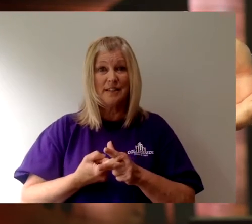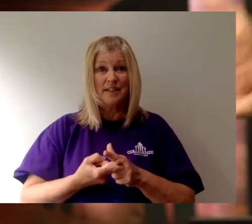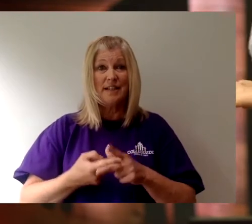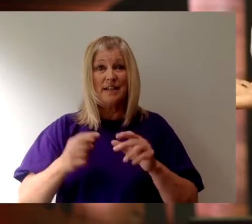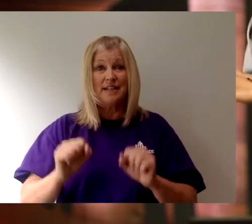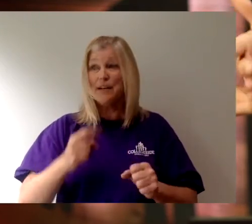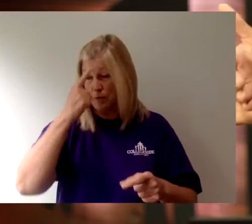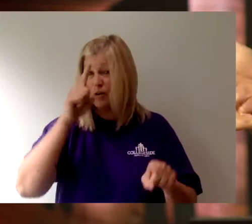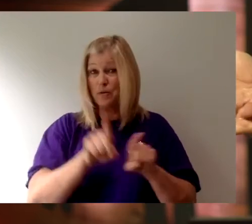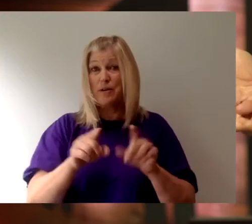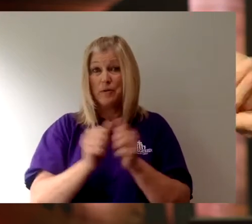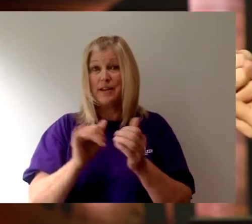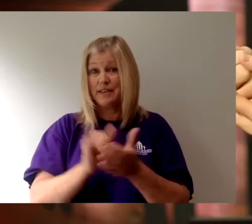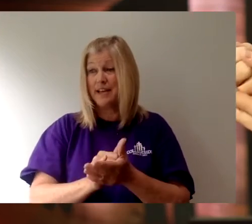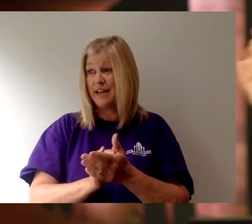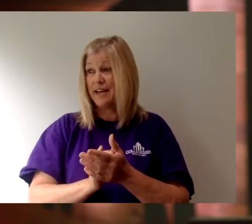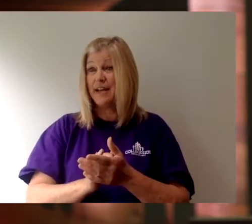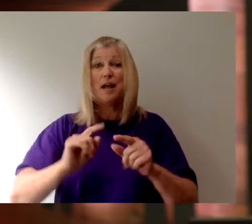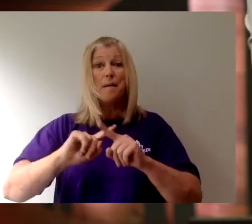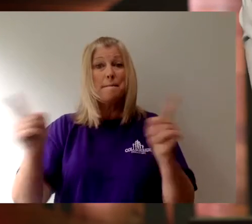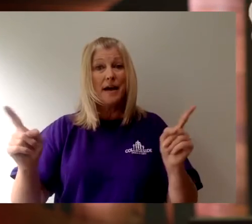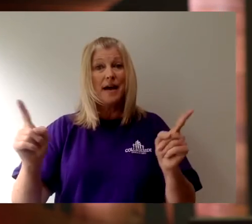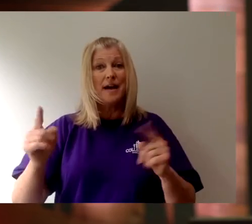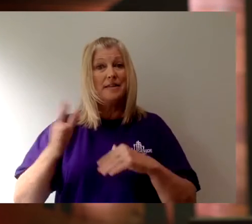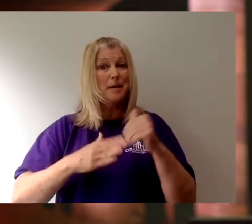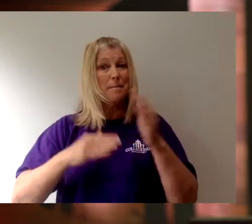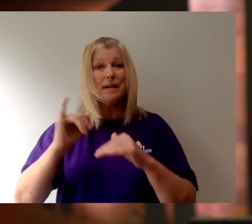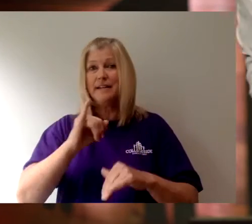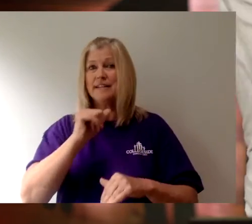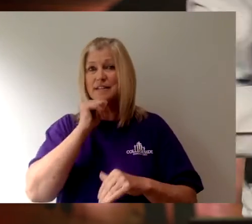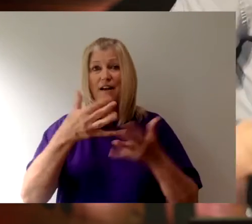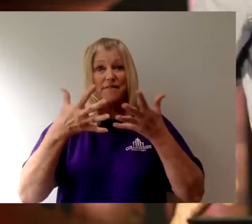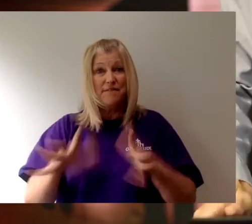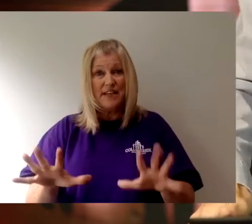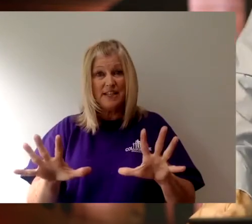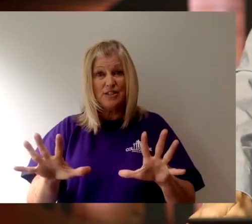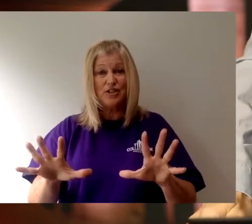Can we agree about that? But the building is not done.